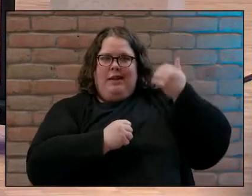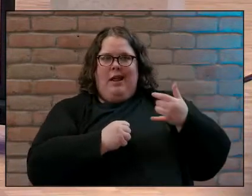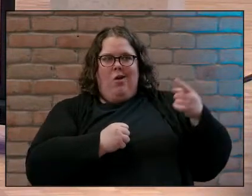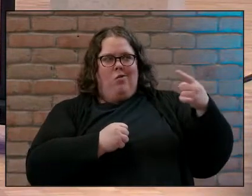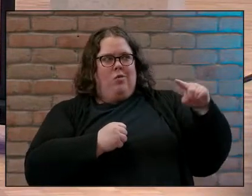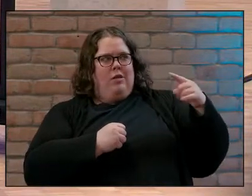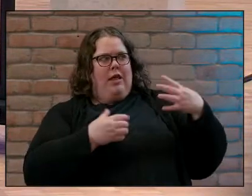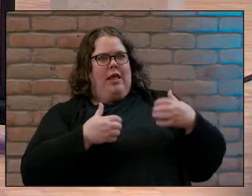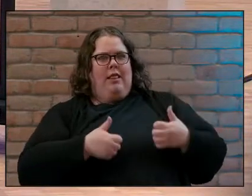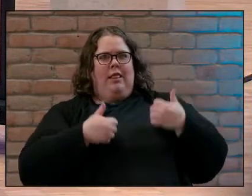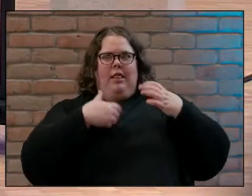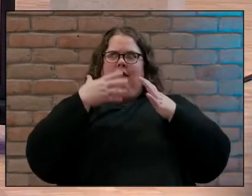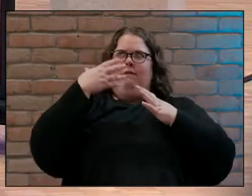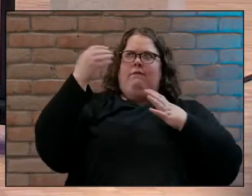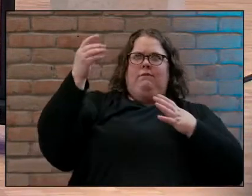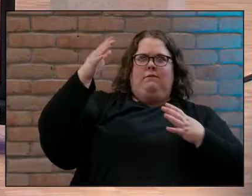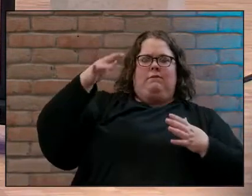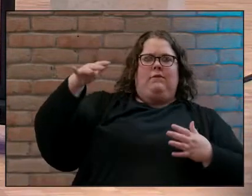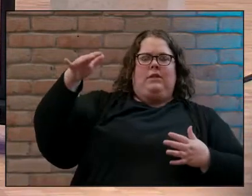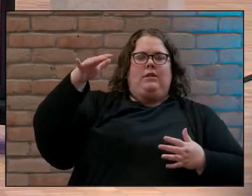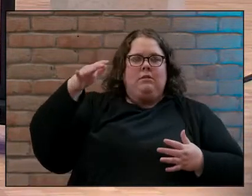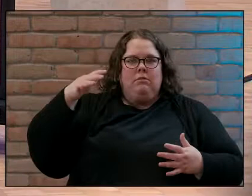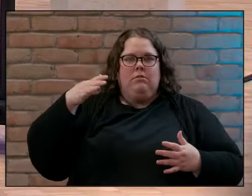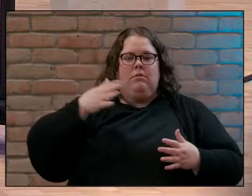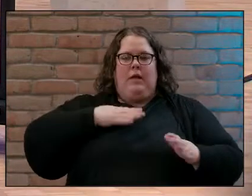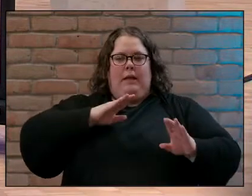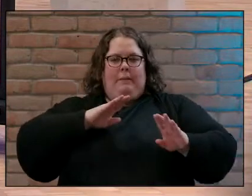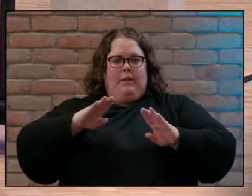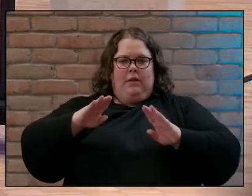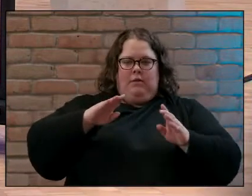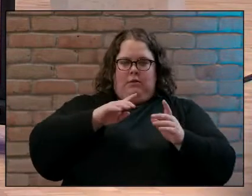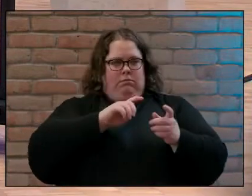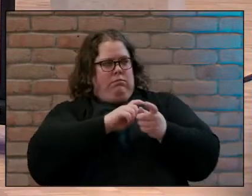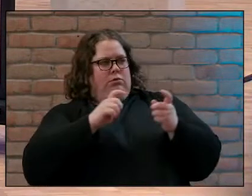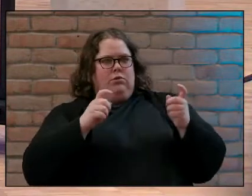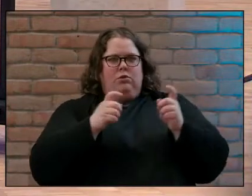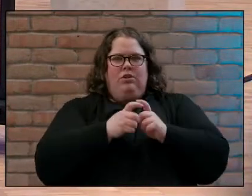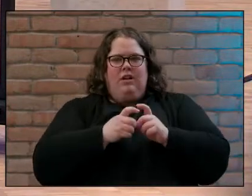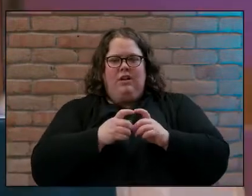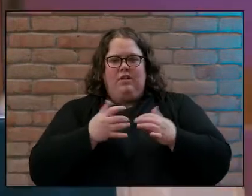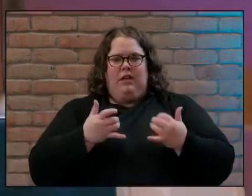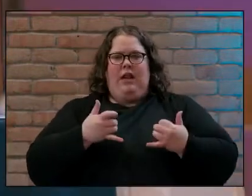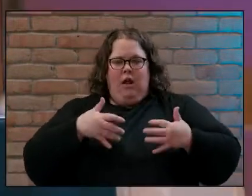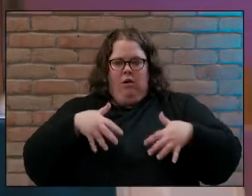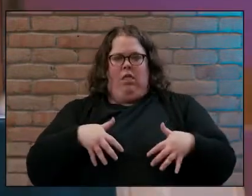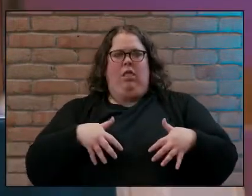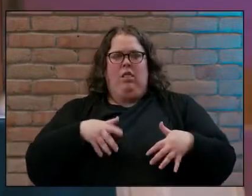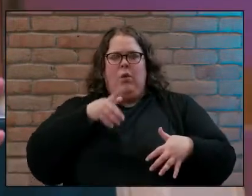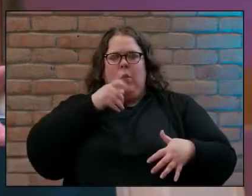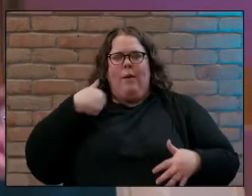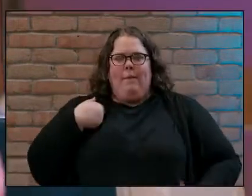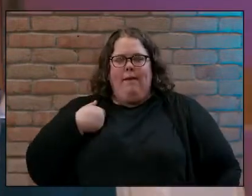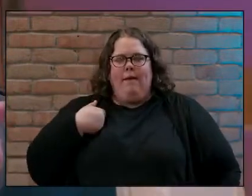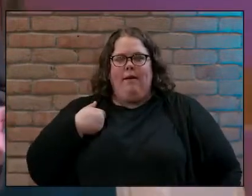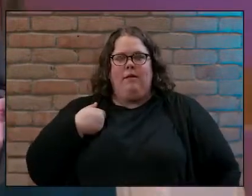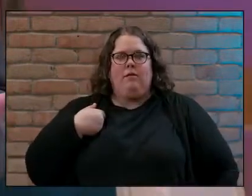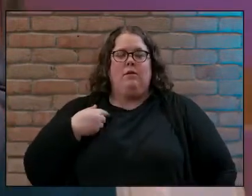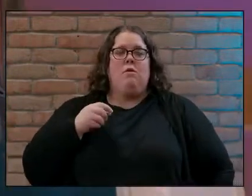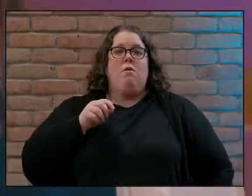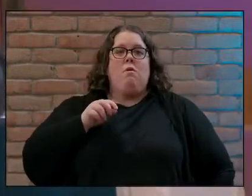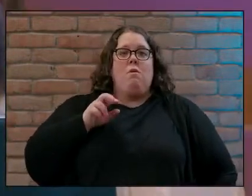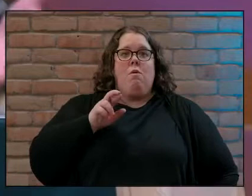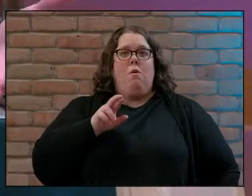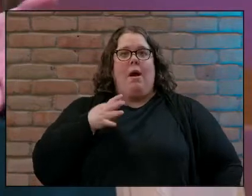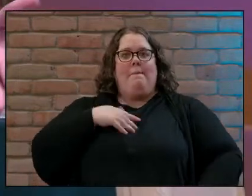I don't behave the same way and it causes it could cause me to ask the question well who am I anymore or if my identity was based in my job